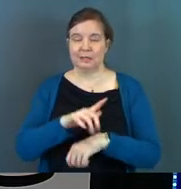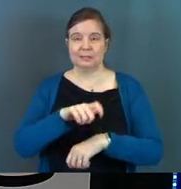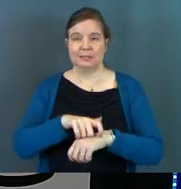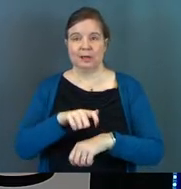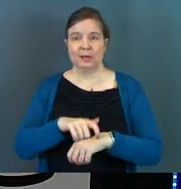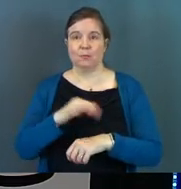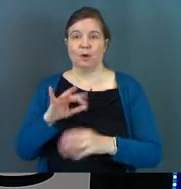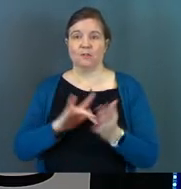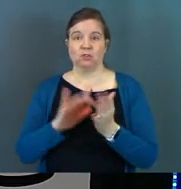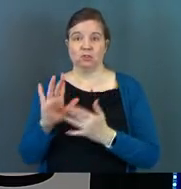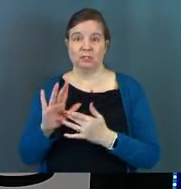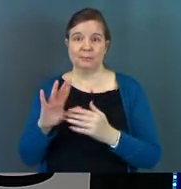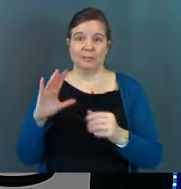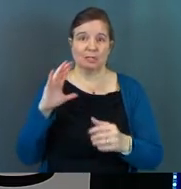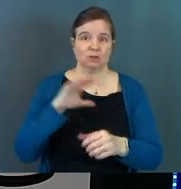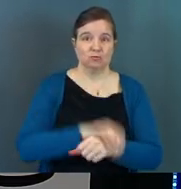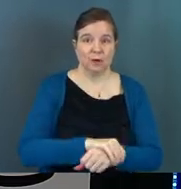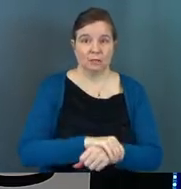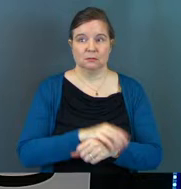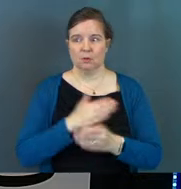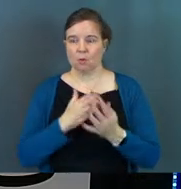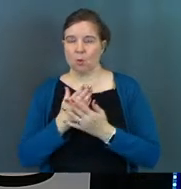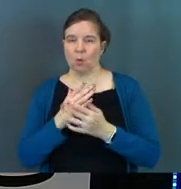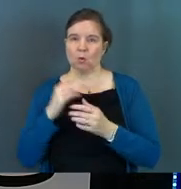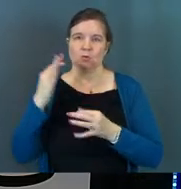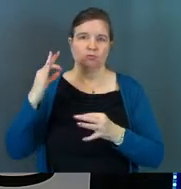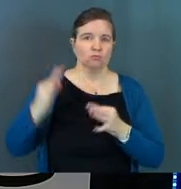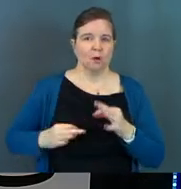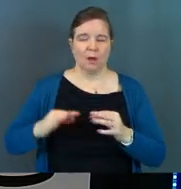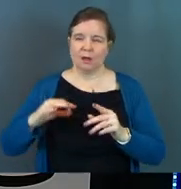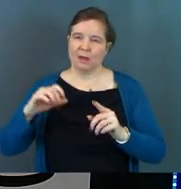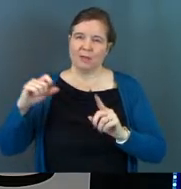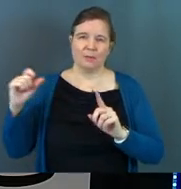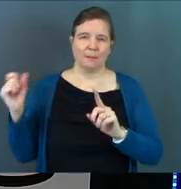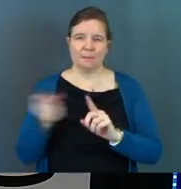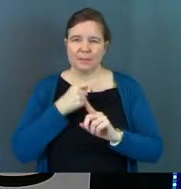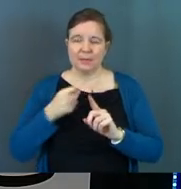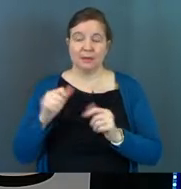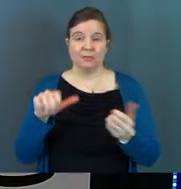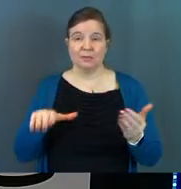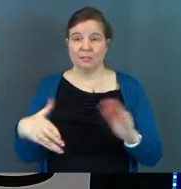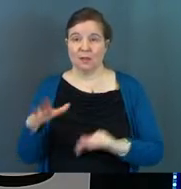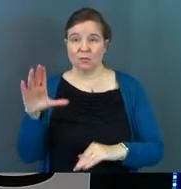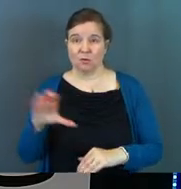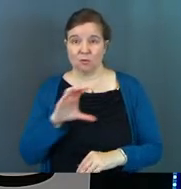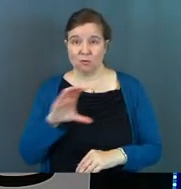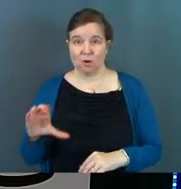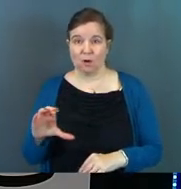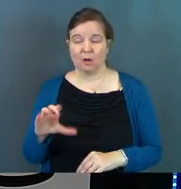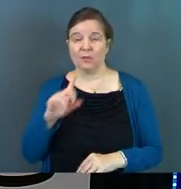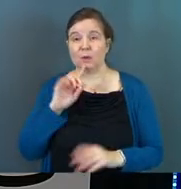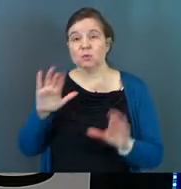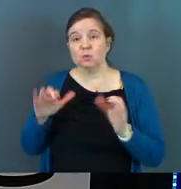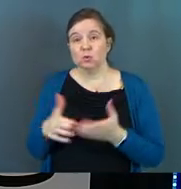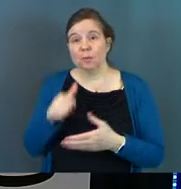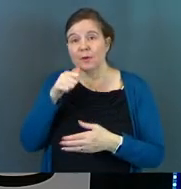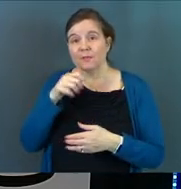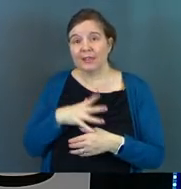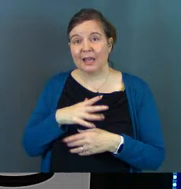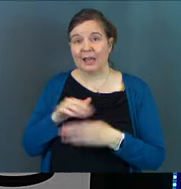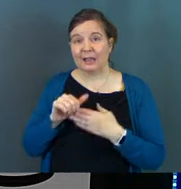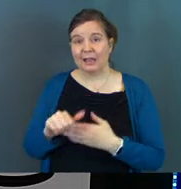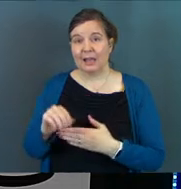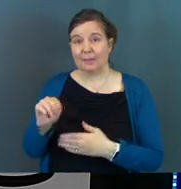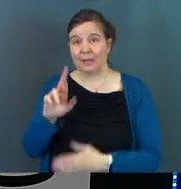time of Jesus being arrested and going through the trials and his beatings and the eventual death on the cross, there was a group of ladies